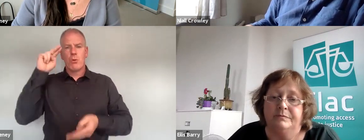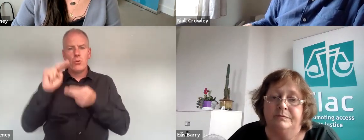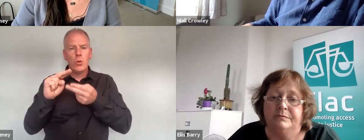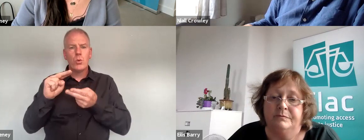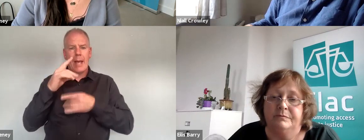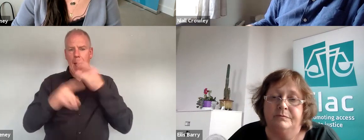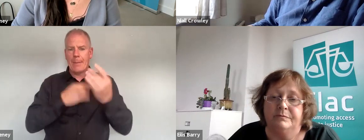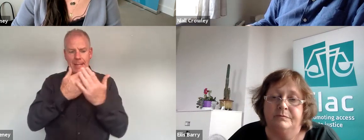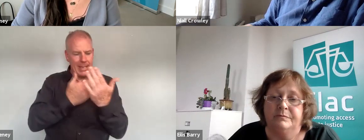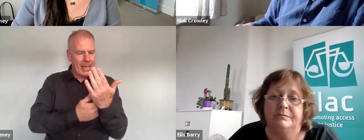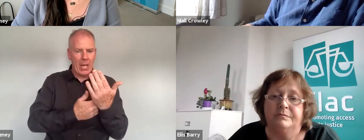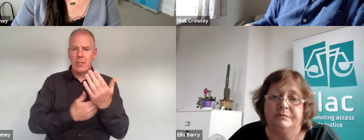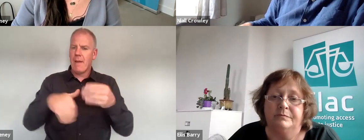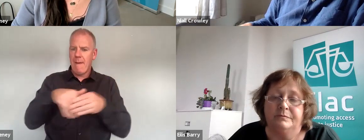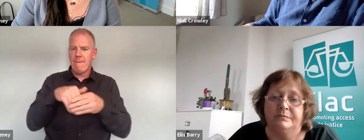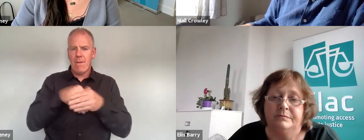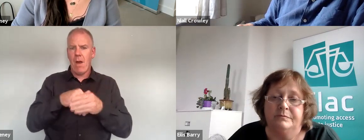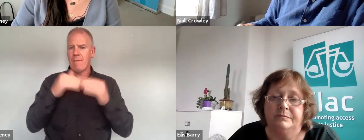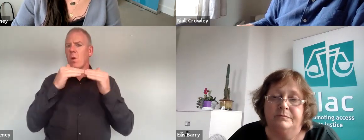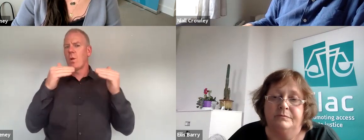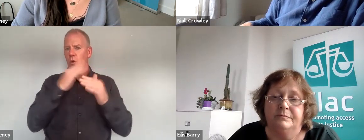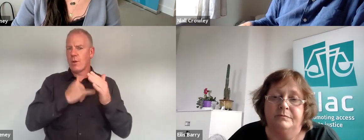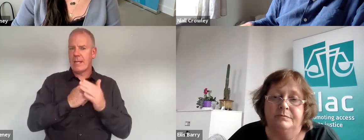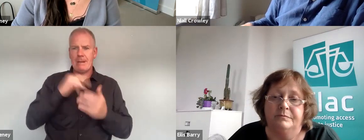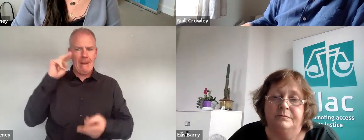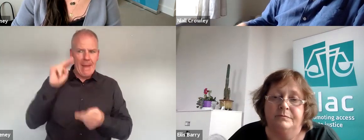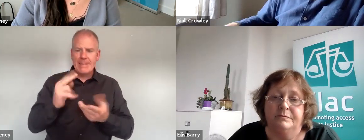litigation across equality bodies and